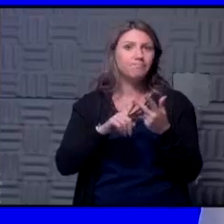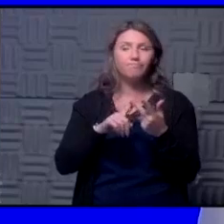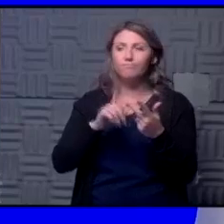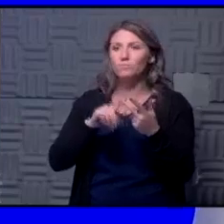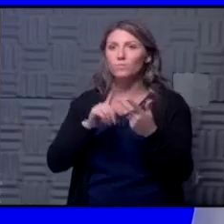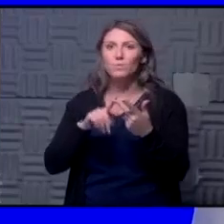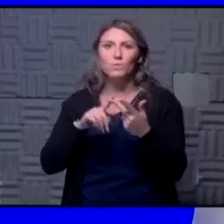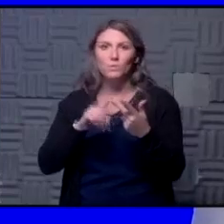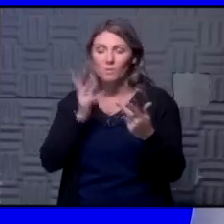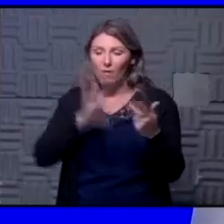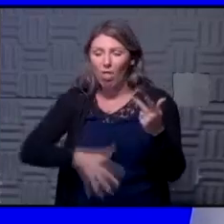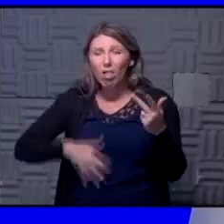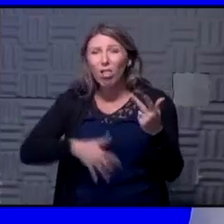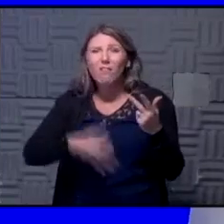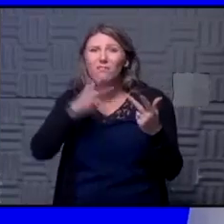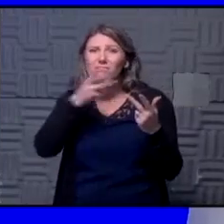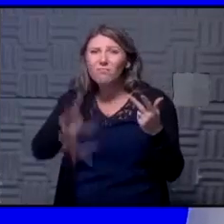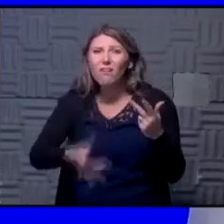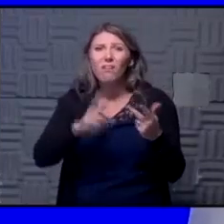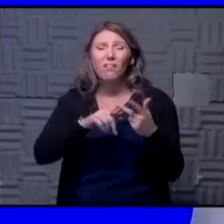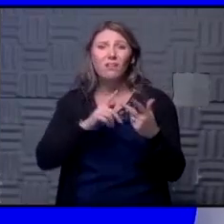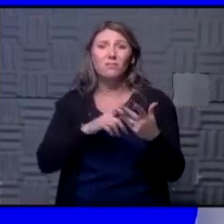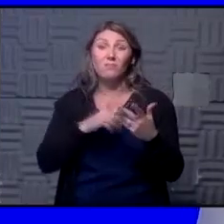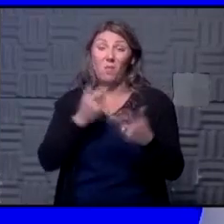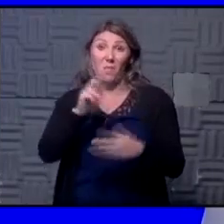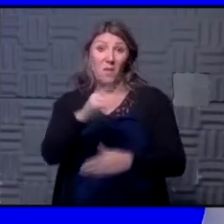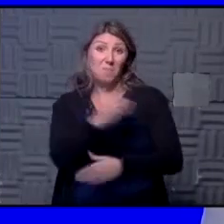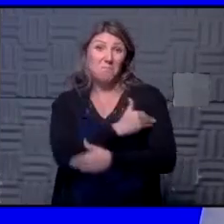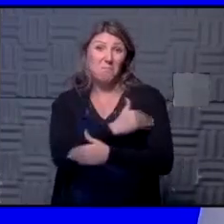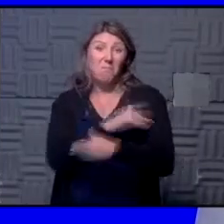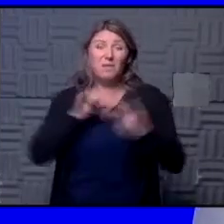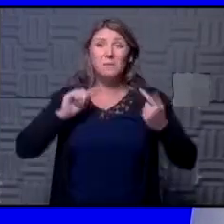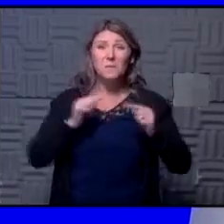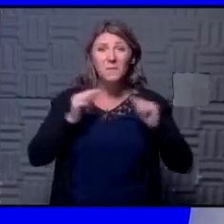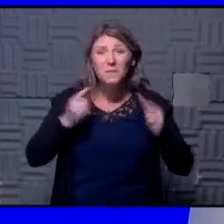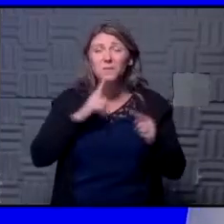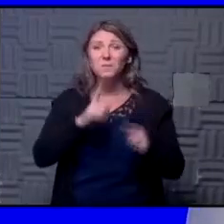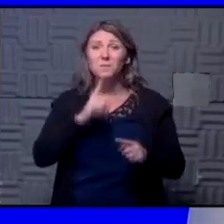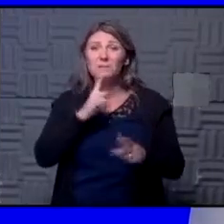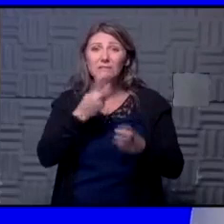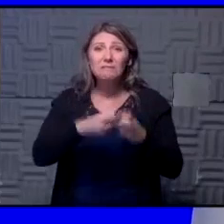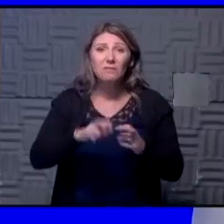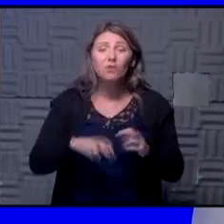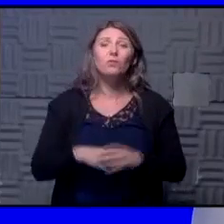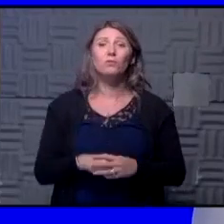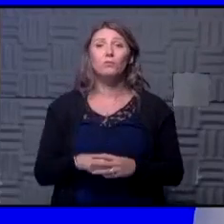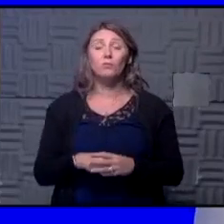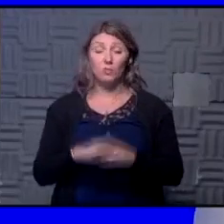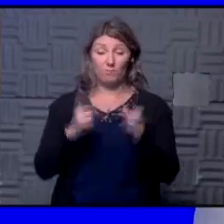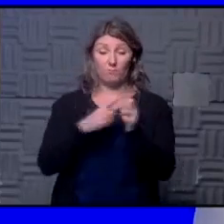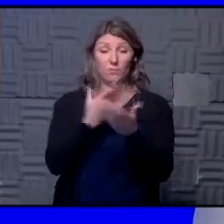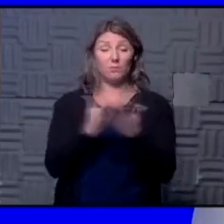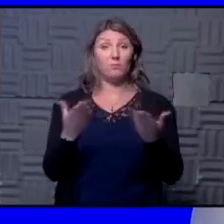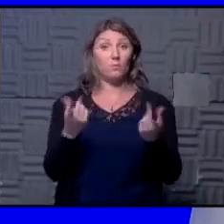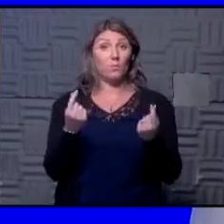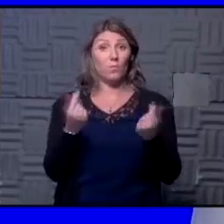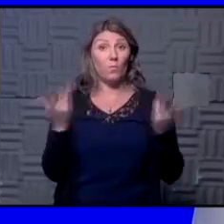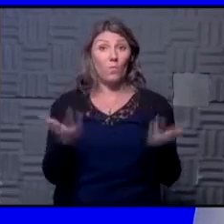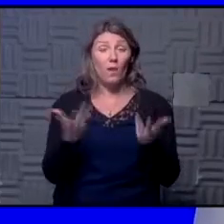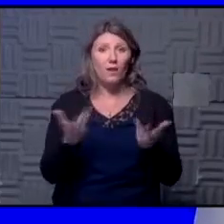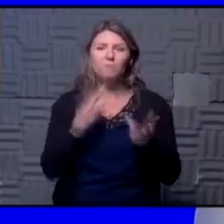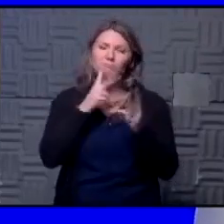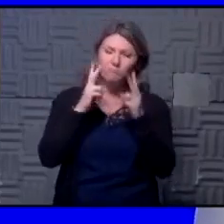nausea vomiting things of that nature to just muscle aches so it's very difficult the first thing to do would probably be